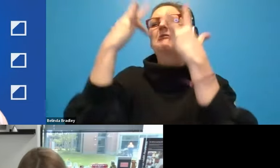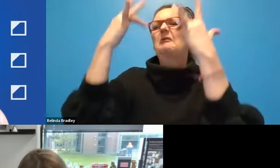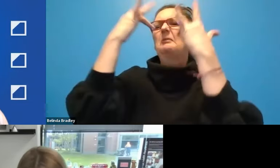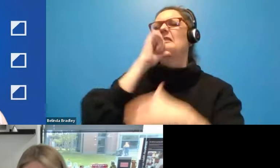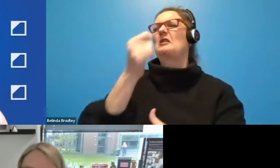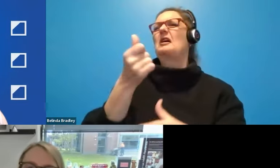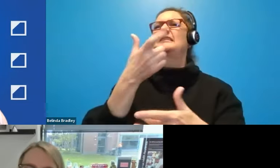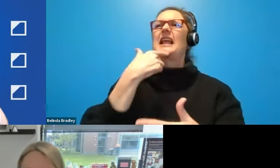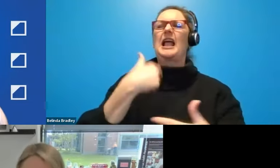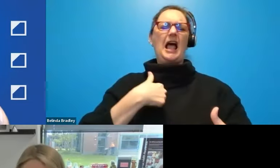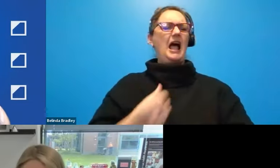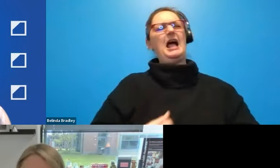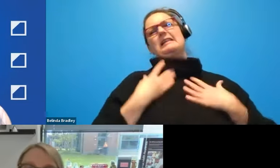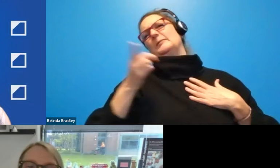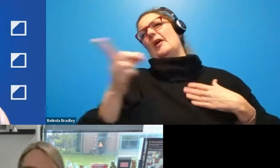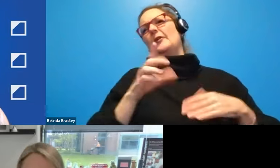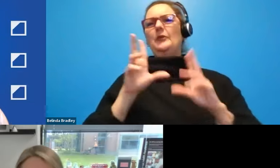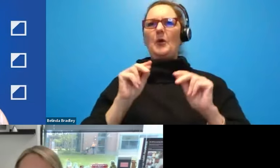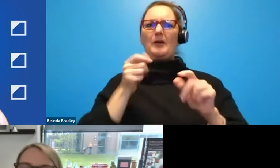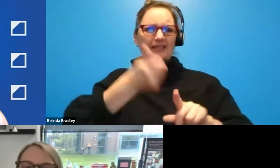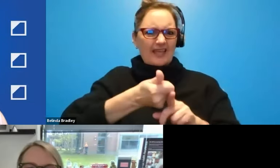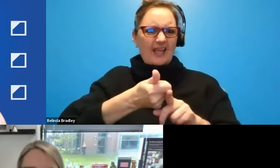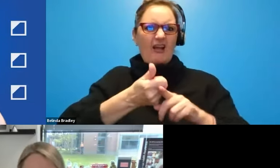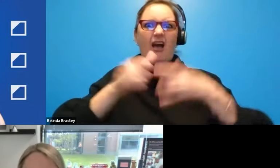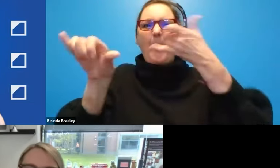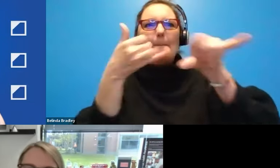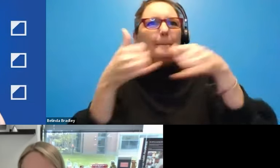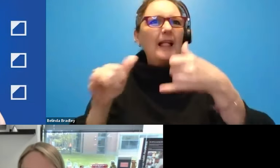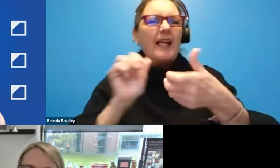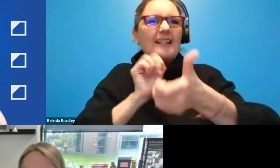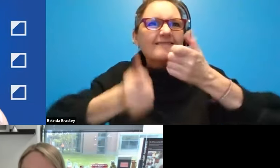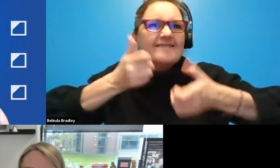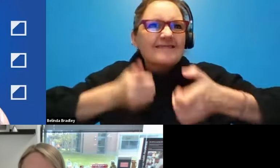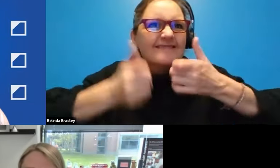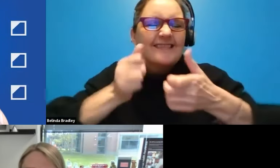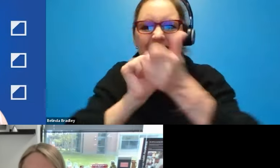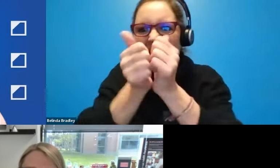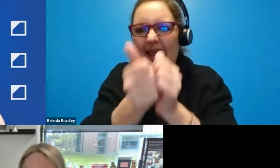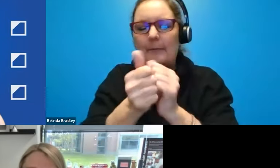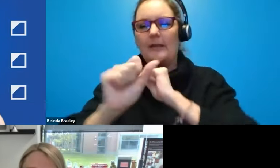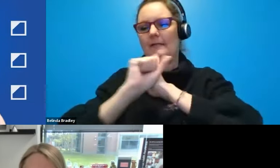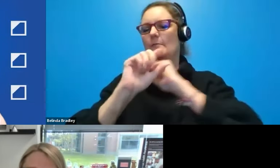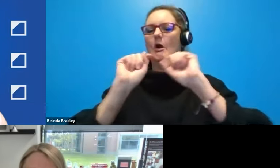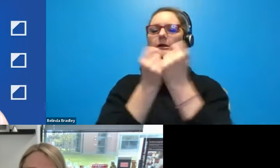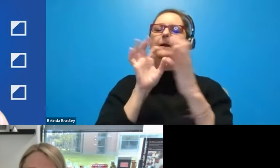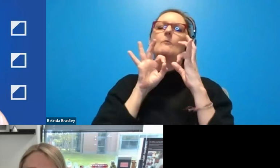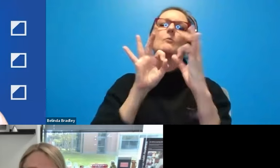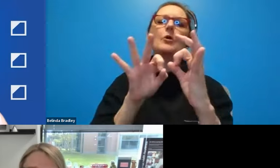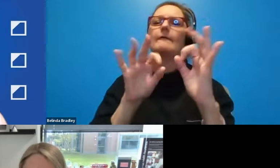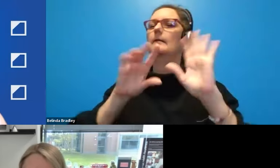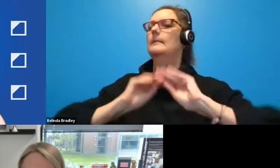that they're inspiring. They just want a game and that's it. And your, your marketing team really hit that on the nose.